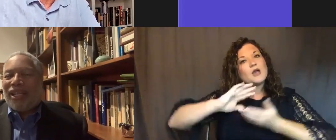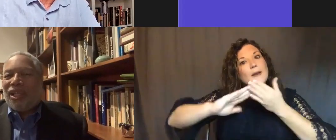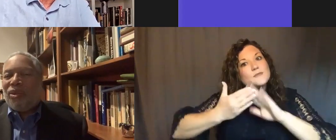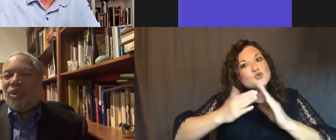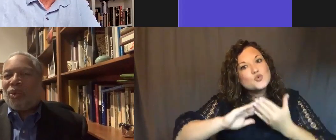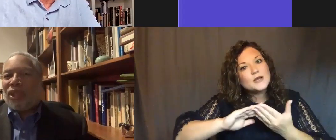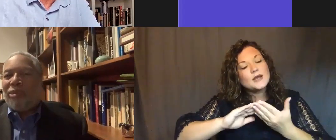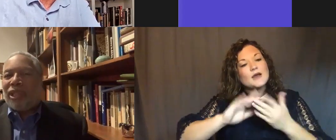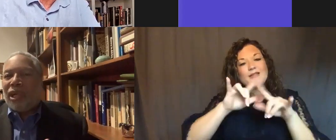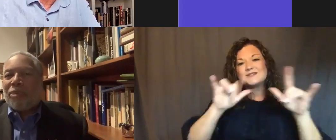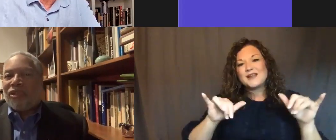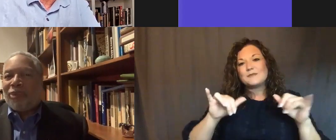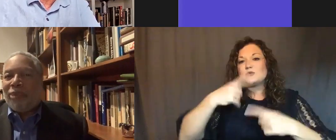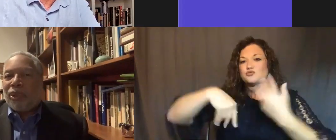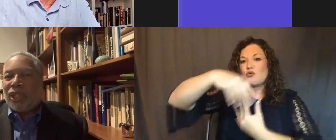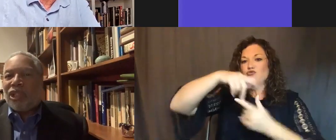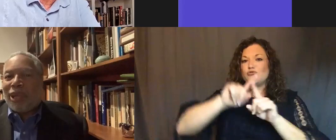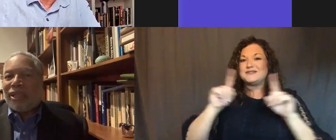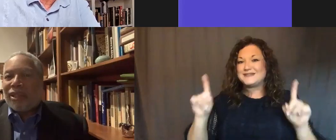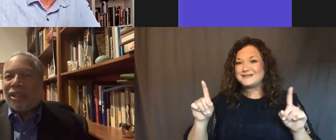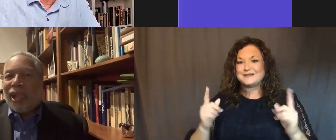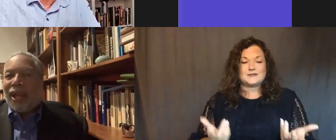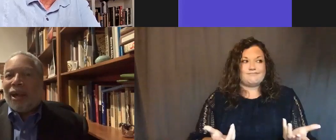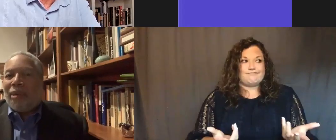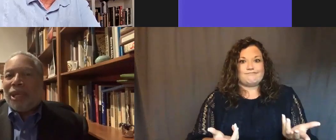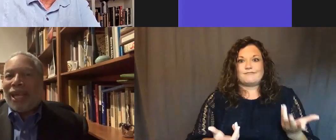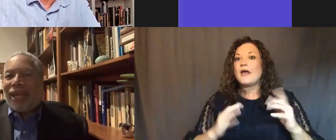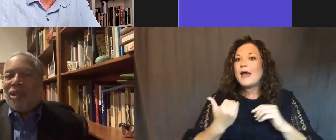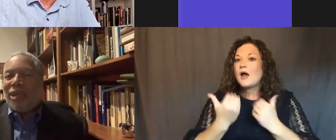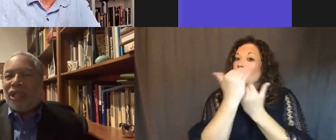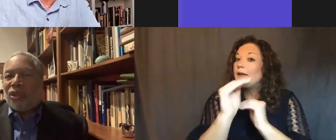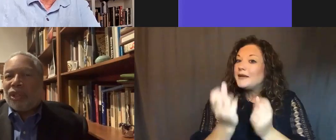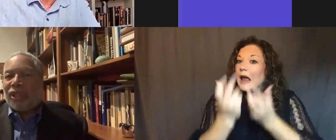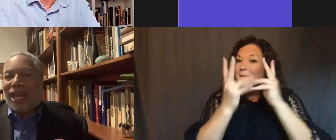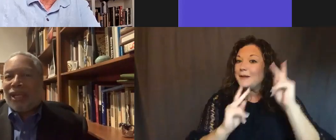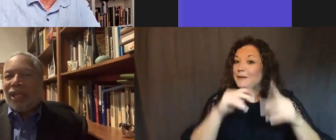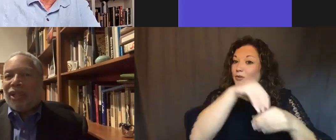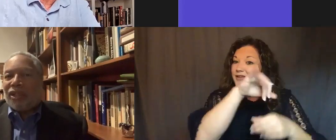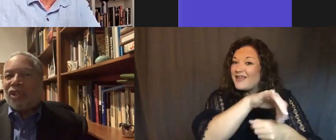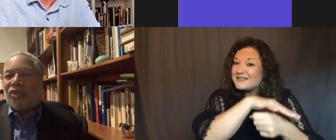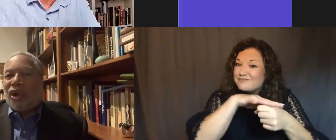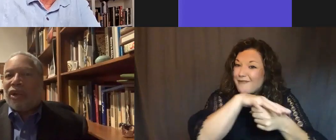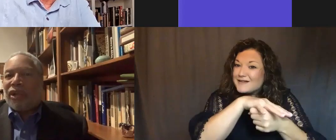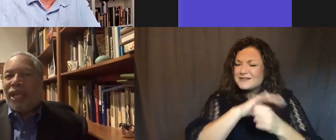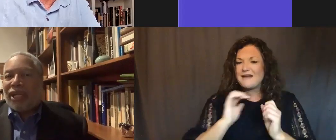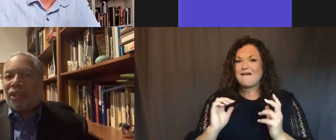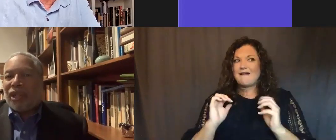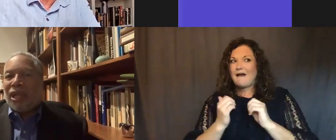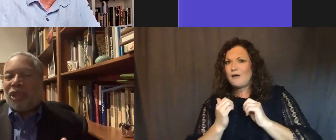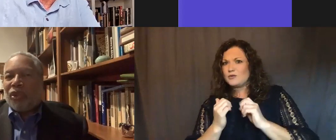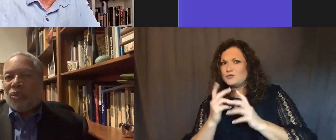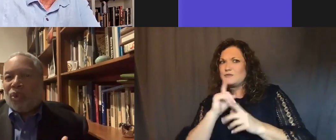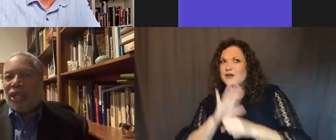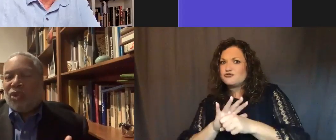How do you limit the numbers of people in spaces? And how do you make sure that there's a stronger connection